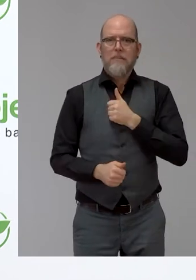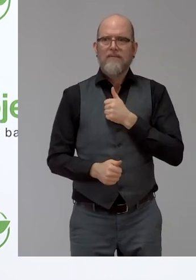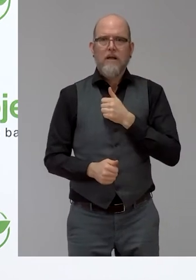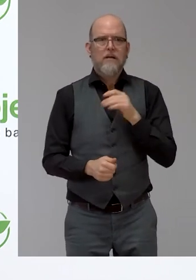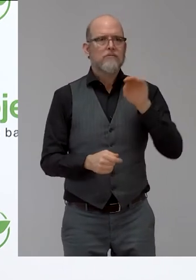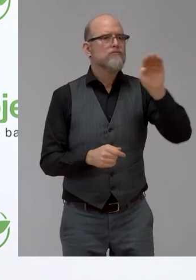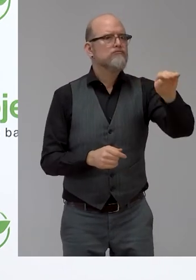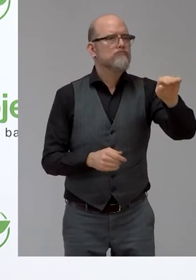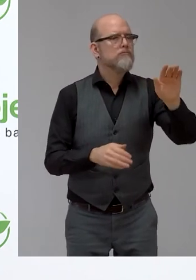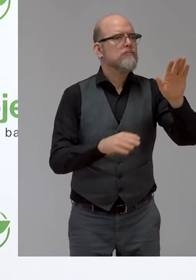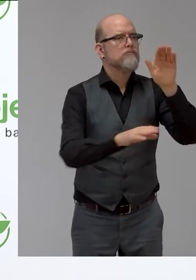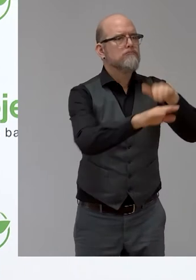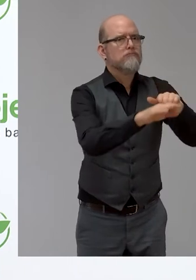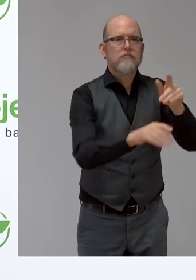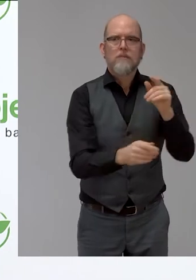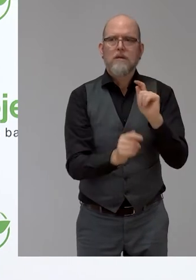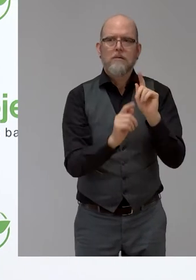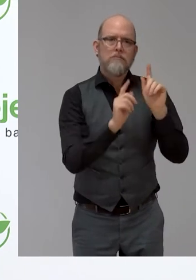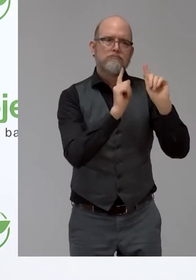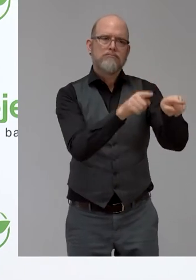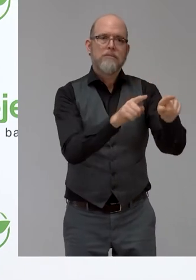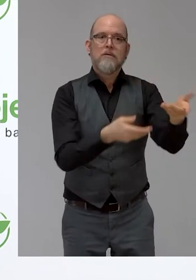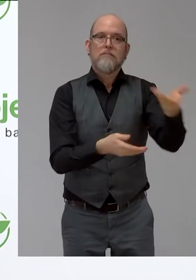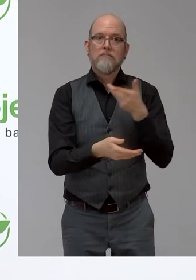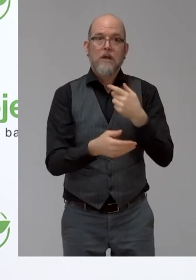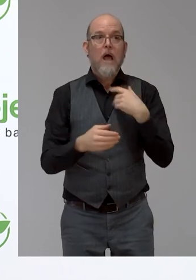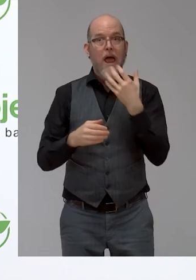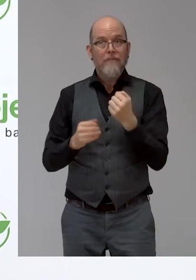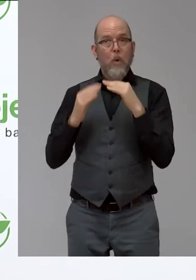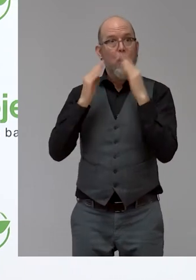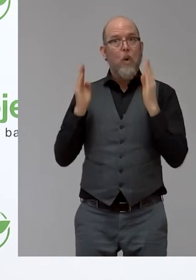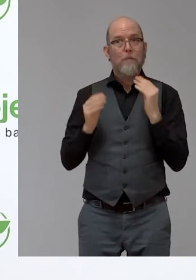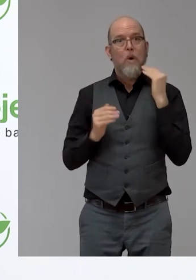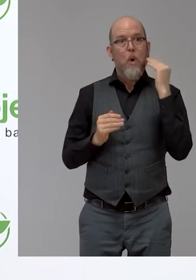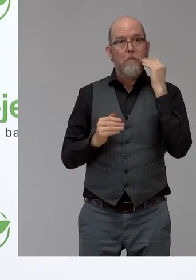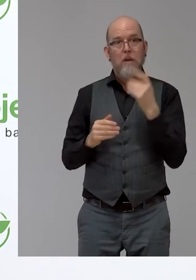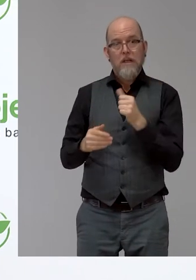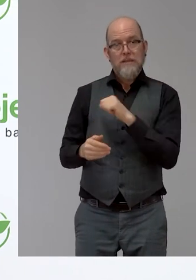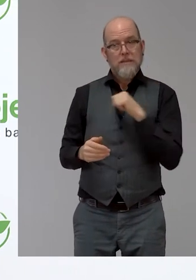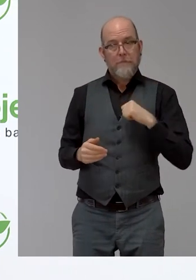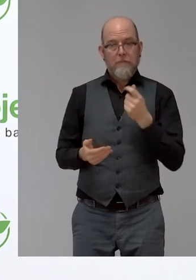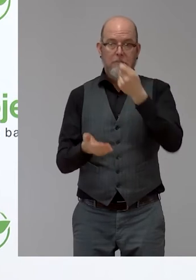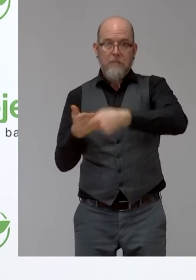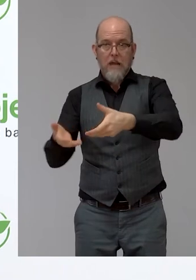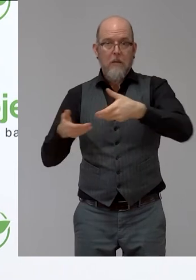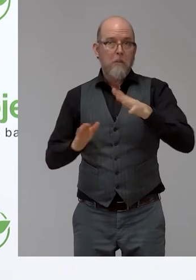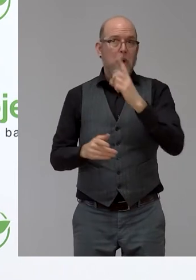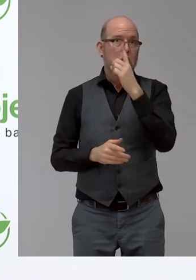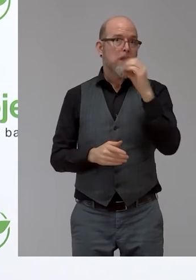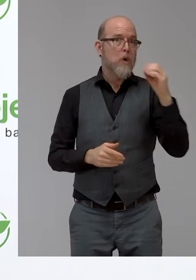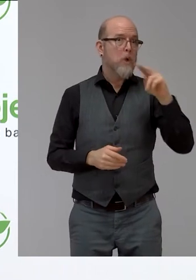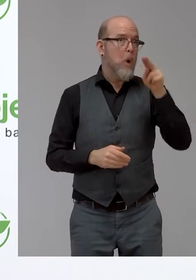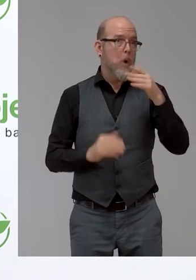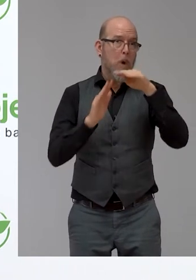And home 3D printers can be bought for well under 1000 euros. Entry level models are even available for less than 200 euros.